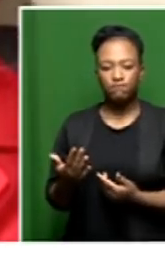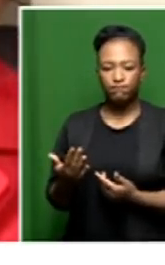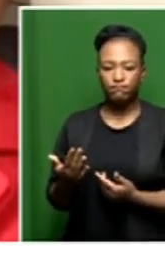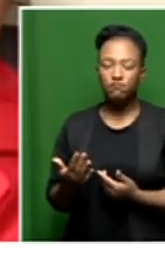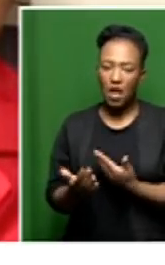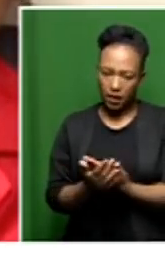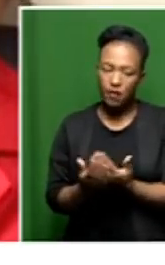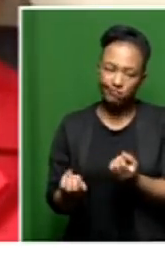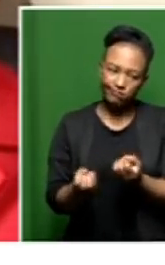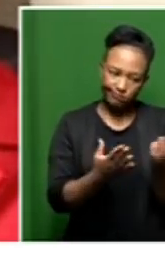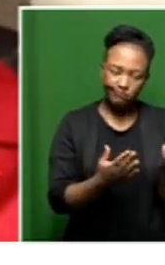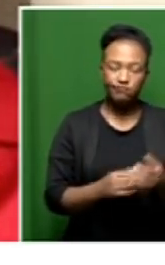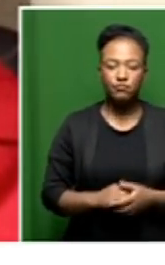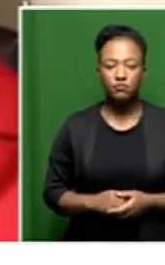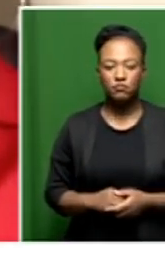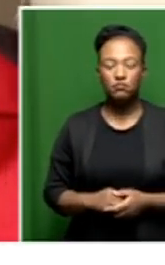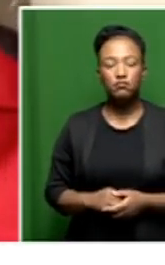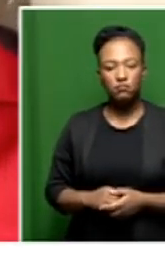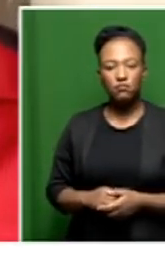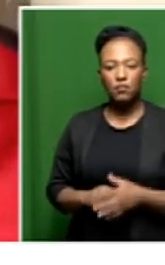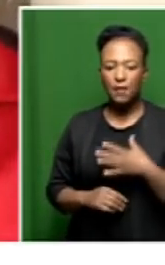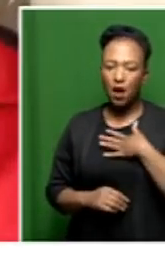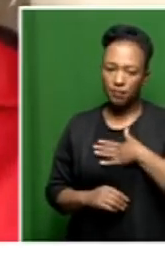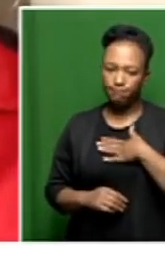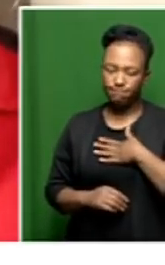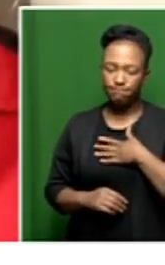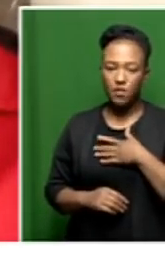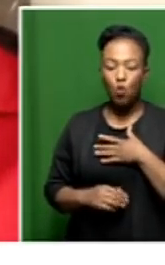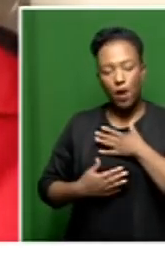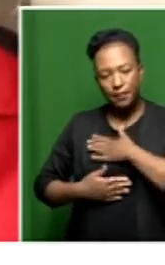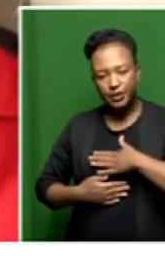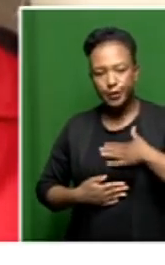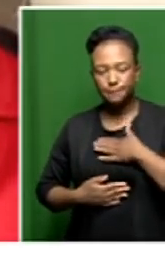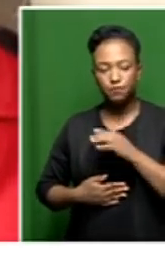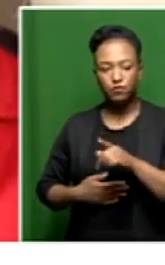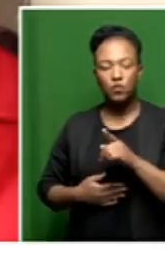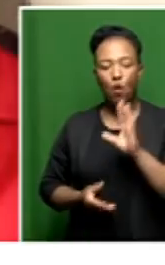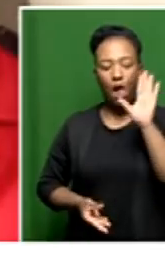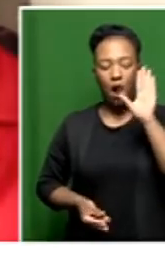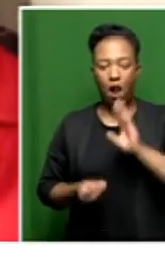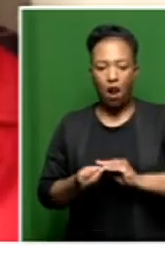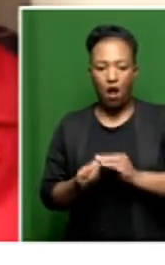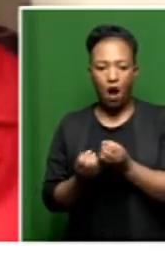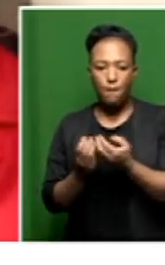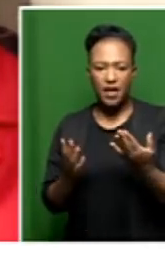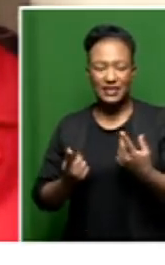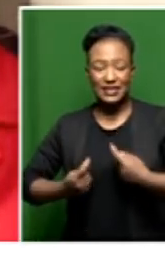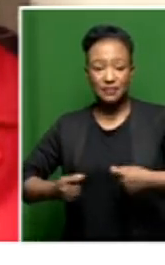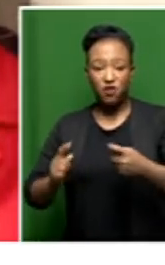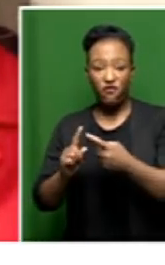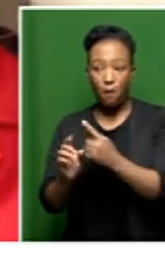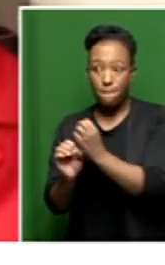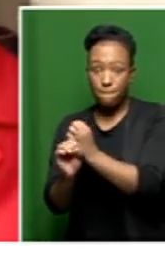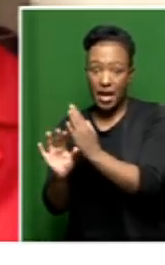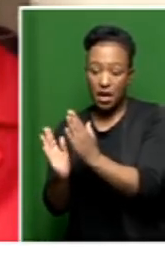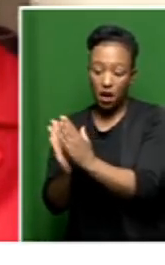we can be able to send to you. We would appreciate basically a total amount that's been spent from the beginning